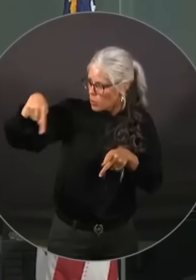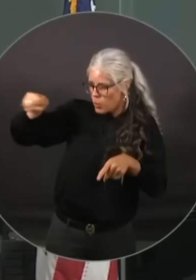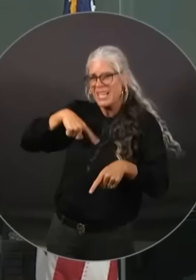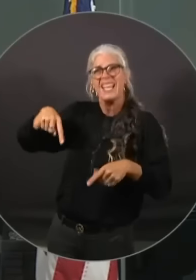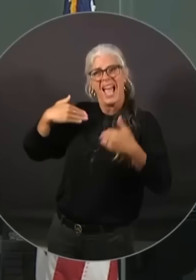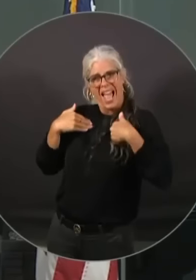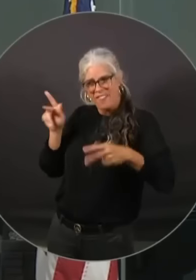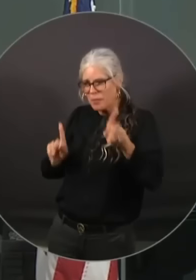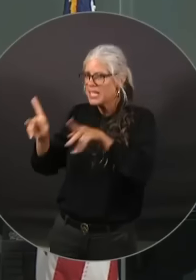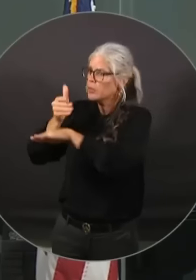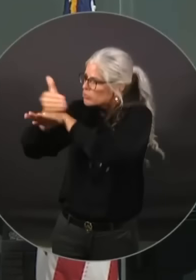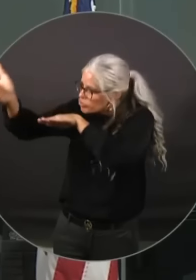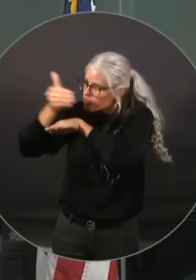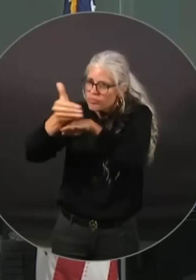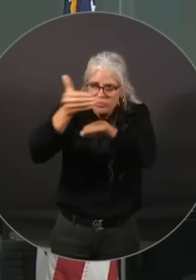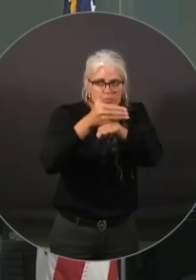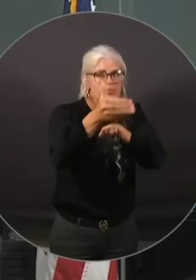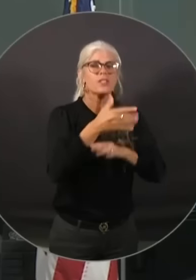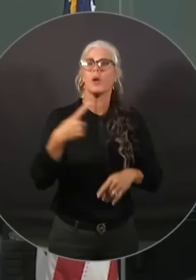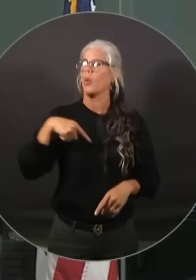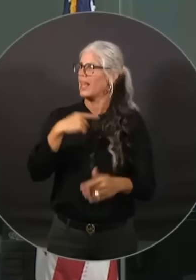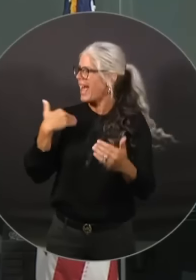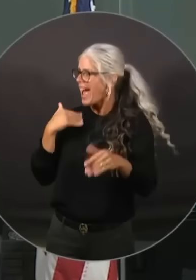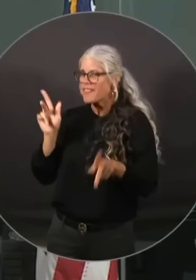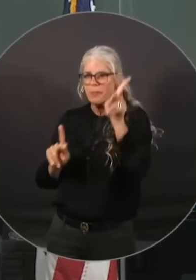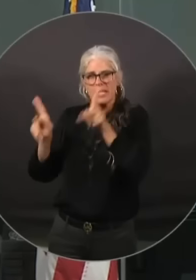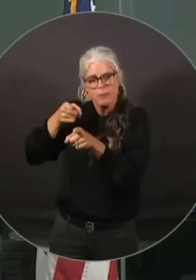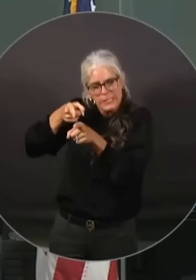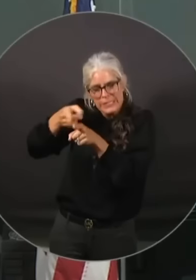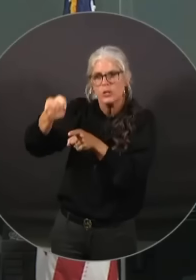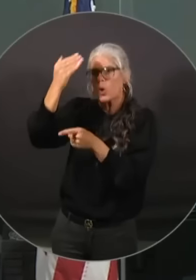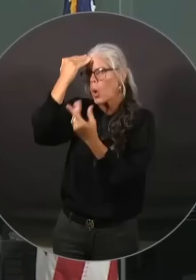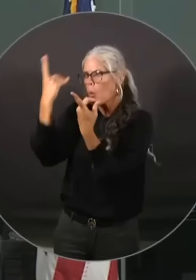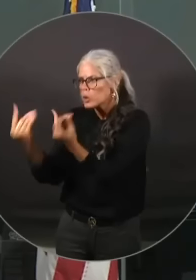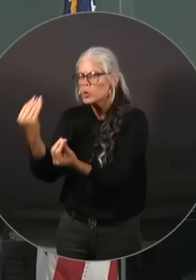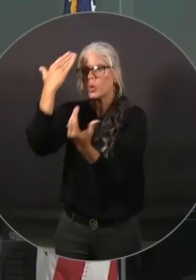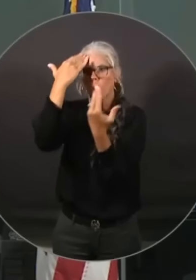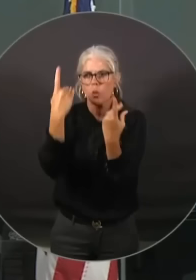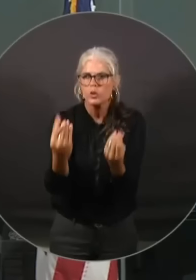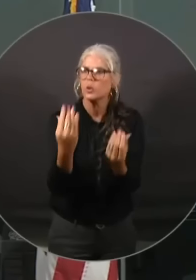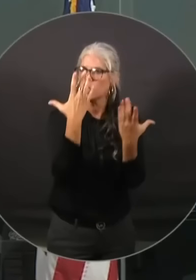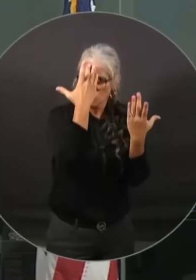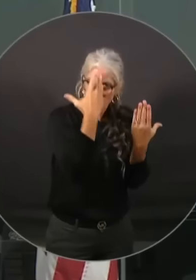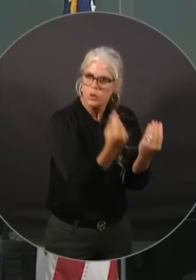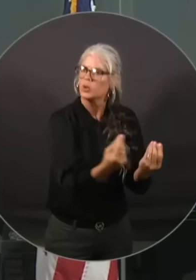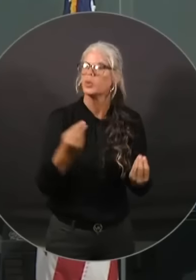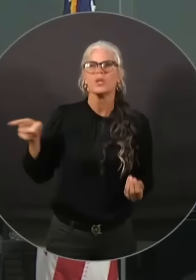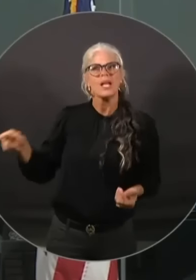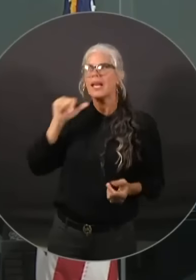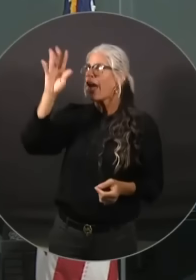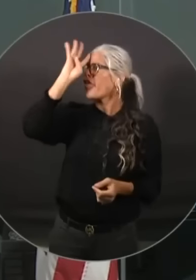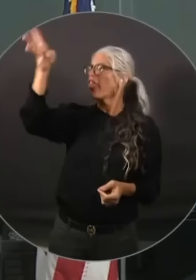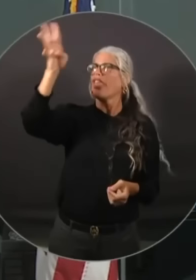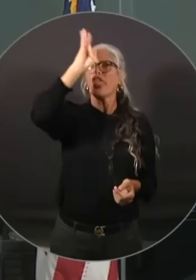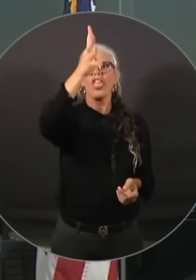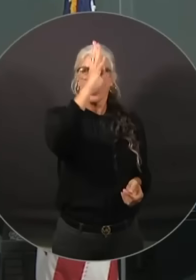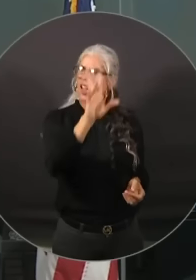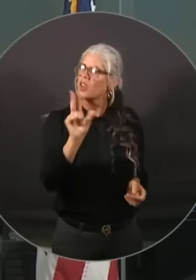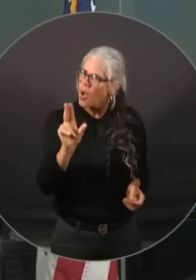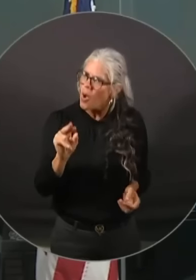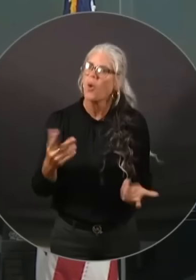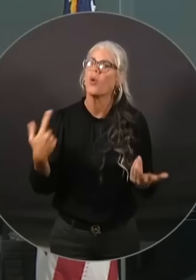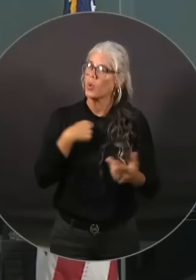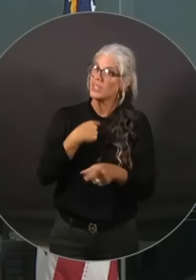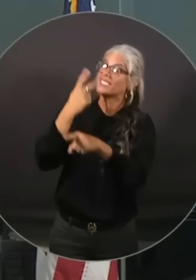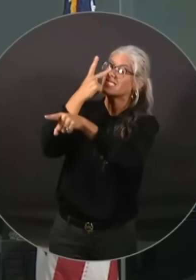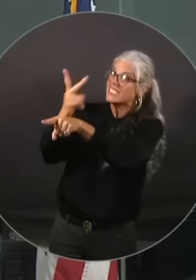open um in the not too distant future these guys are working really hard but sometimes when there's uh when there's a lot of water on the roads it